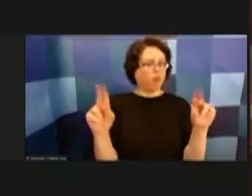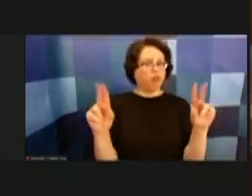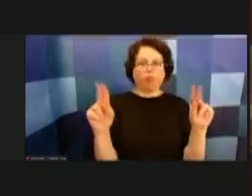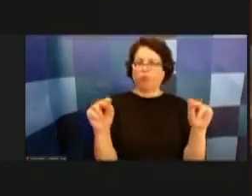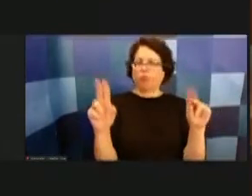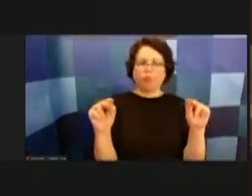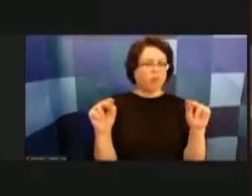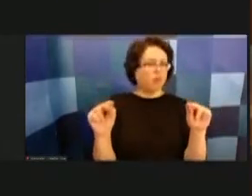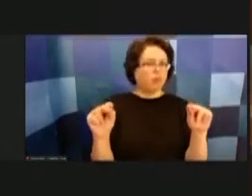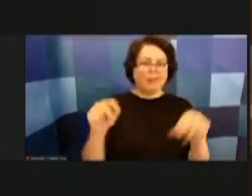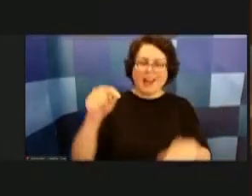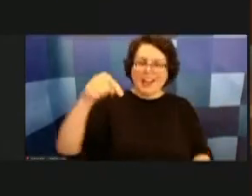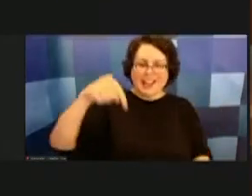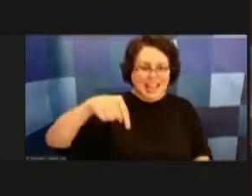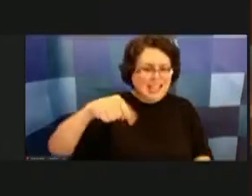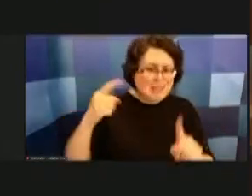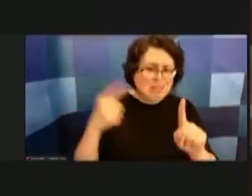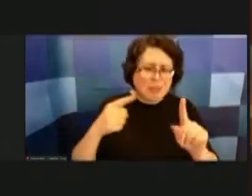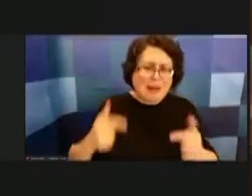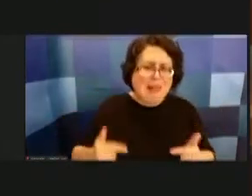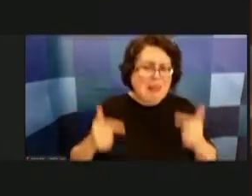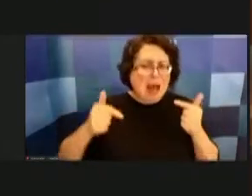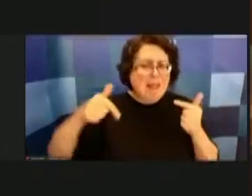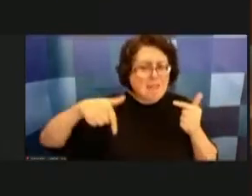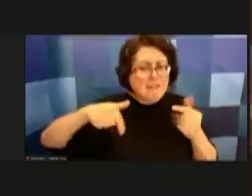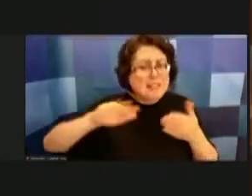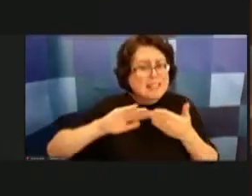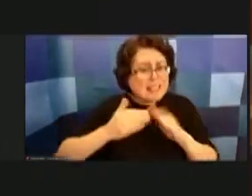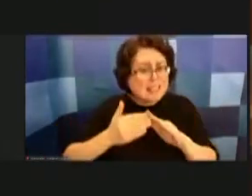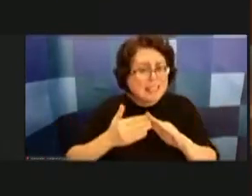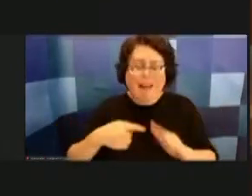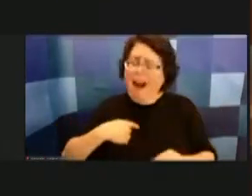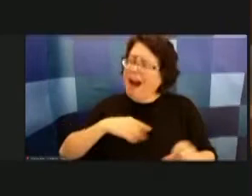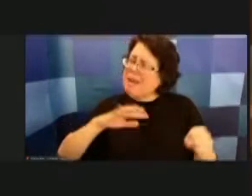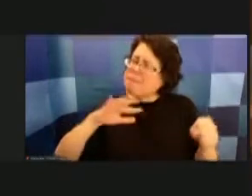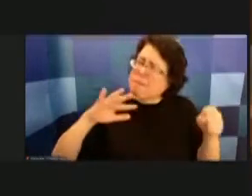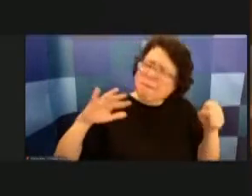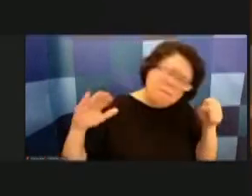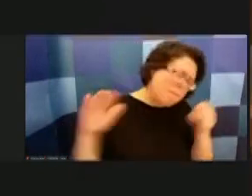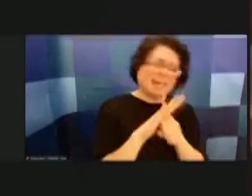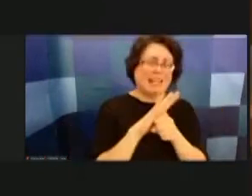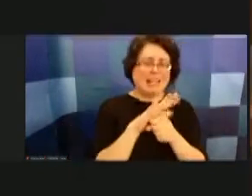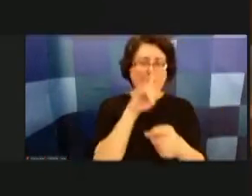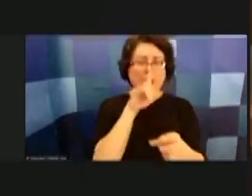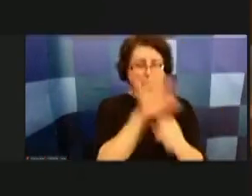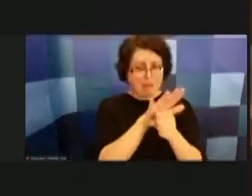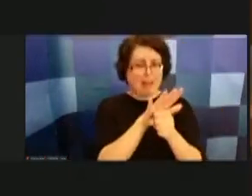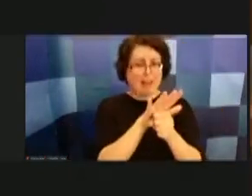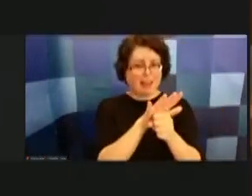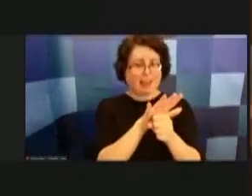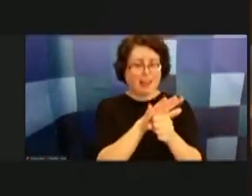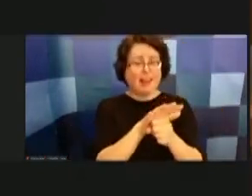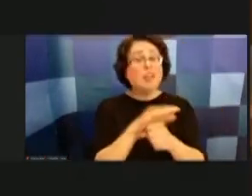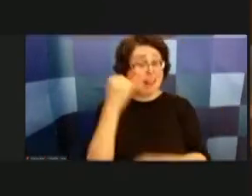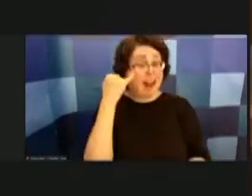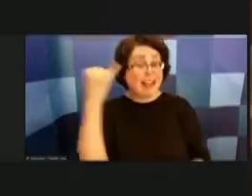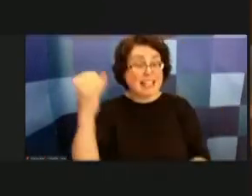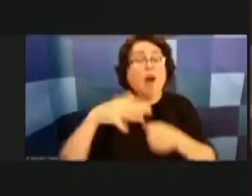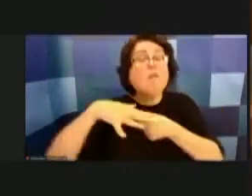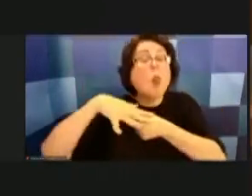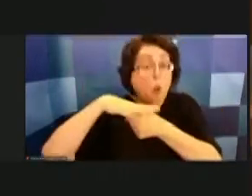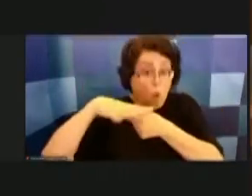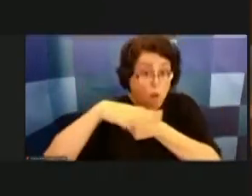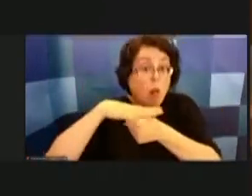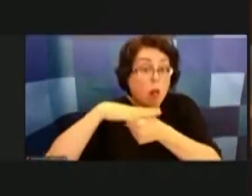pivotal point in the life of this city i am completely completely committed to the notion of local government expertise